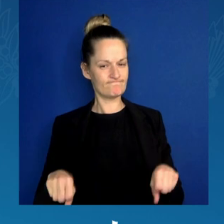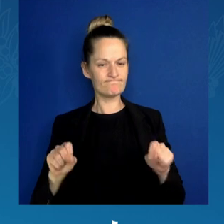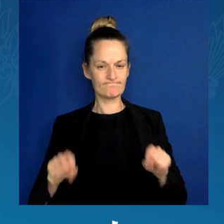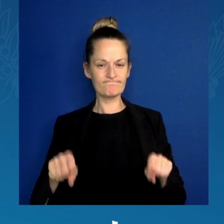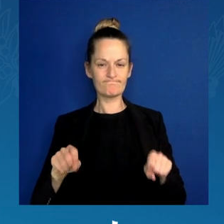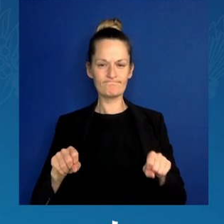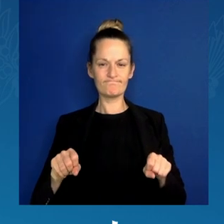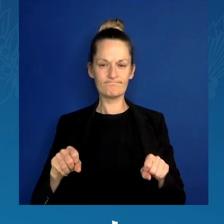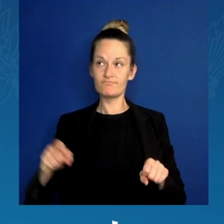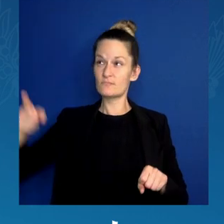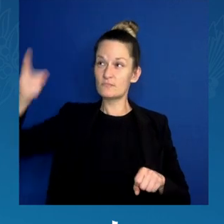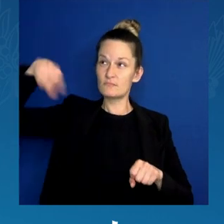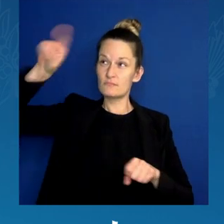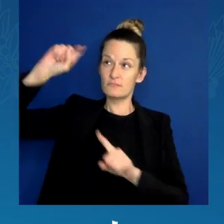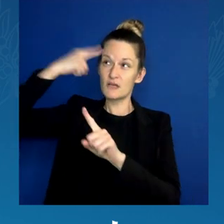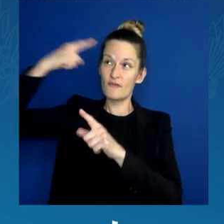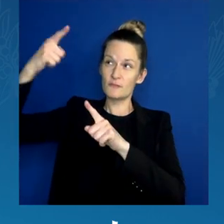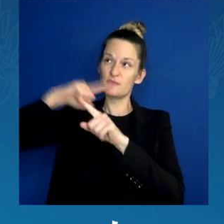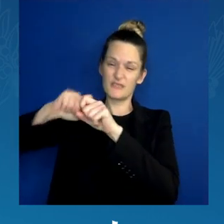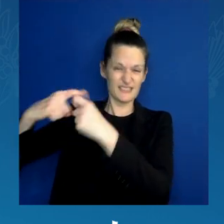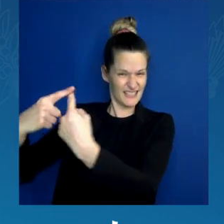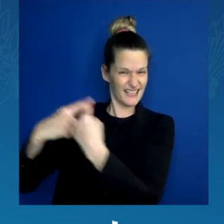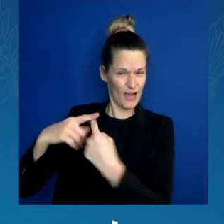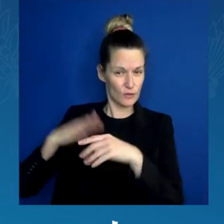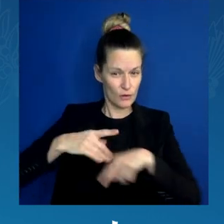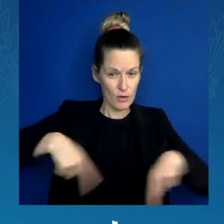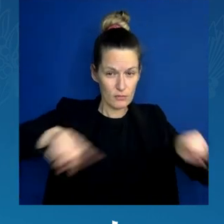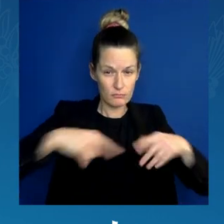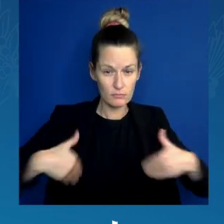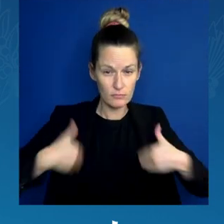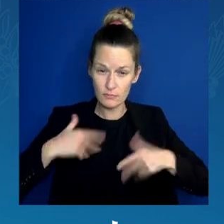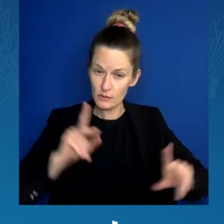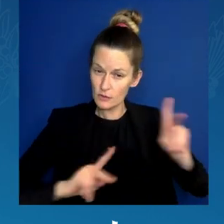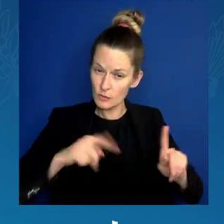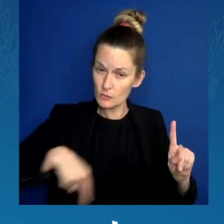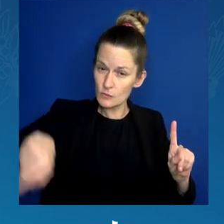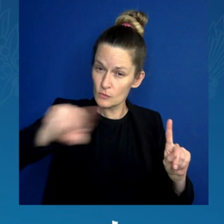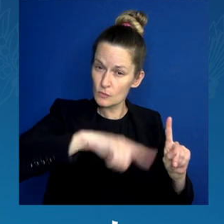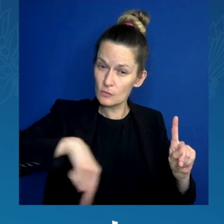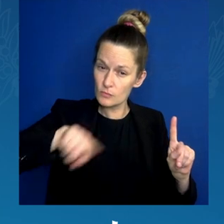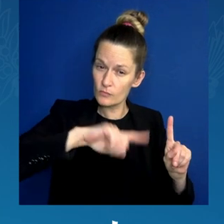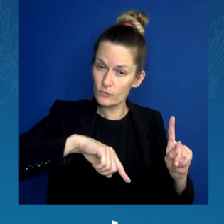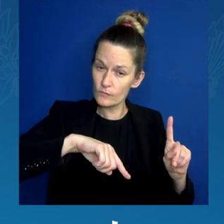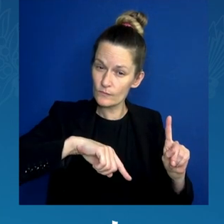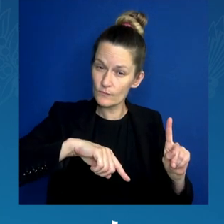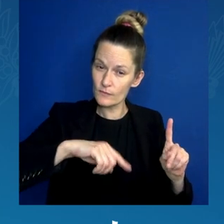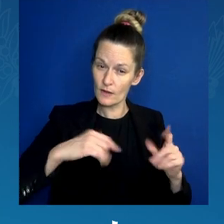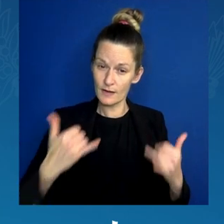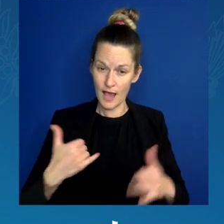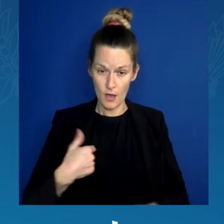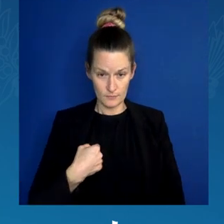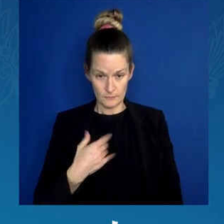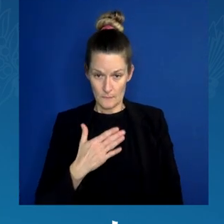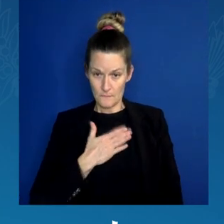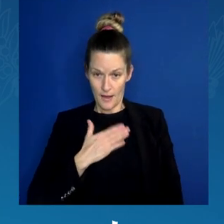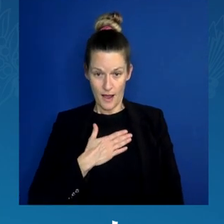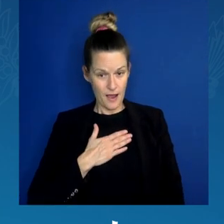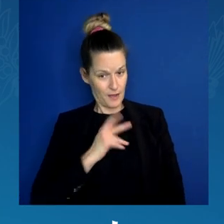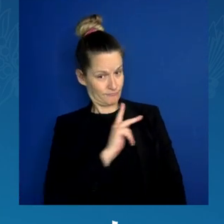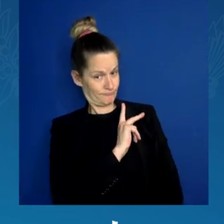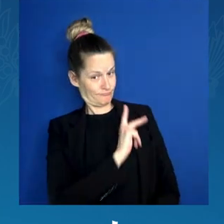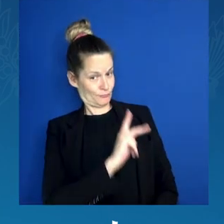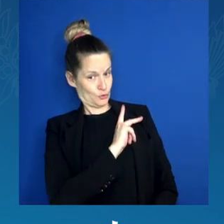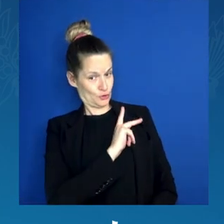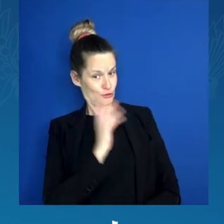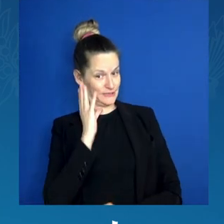And I will tell you, based on personal experiences, that it is important for you to always remember